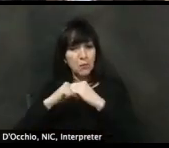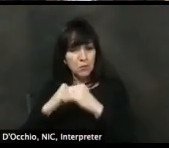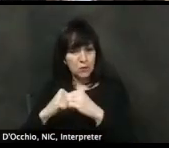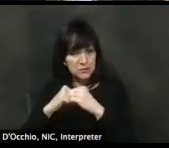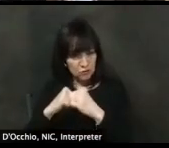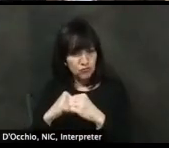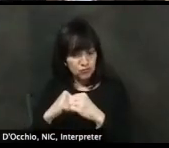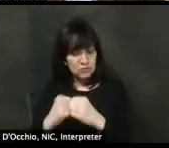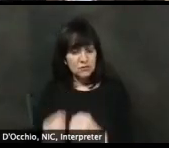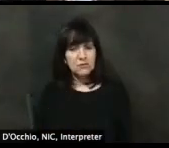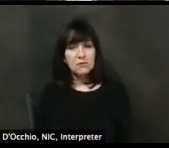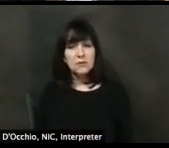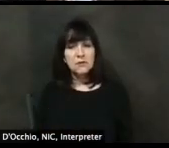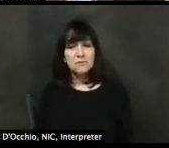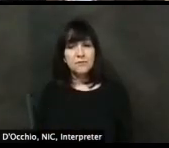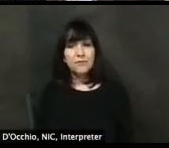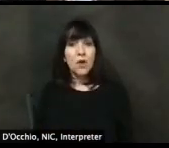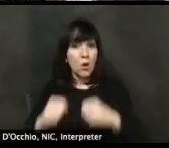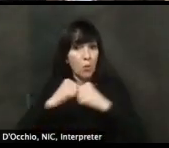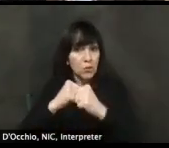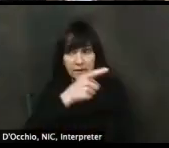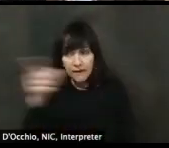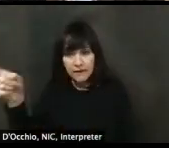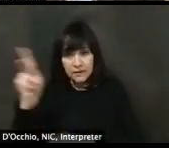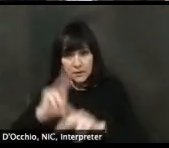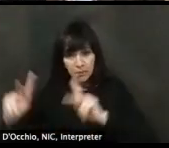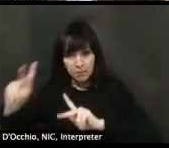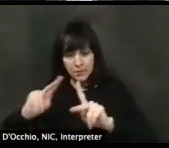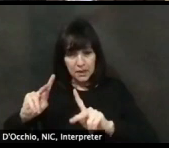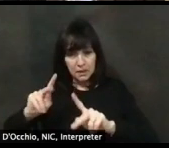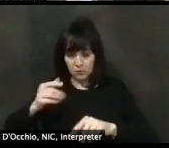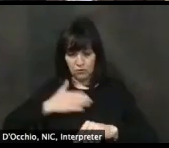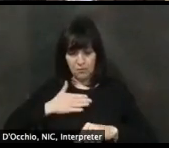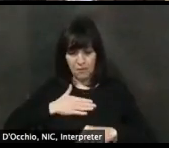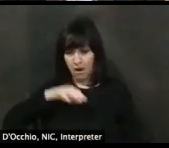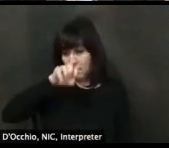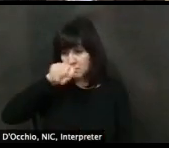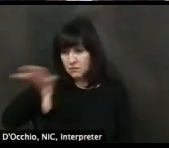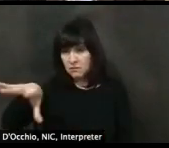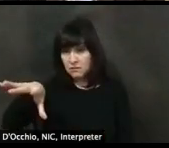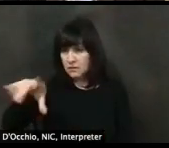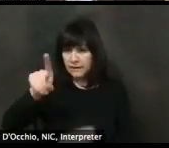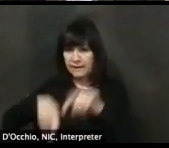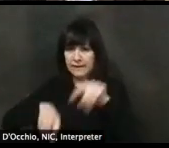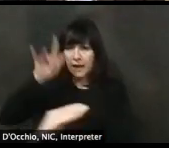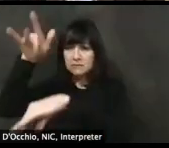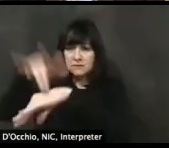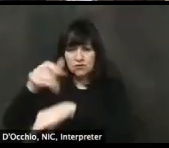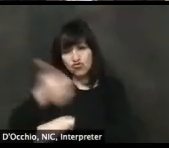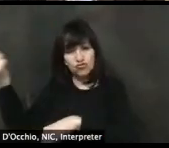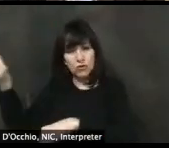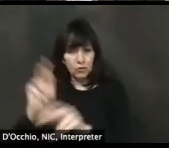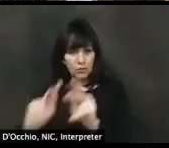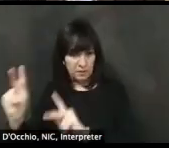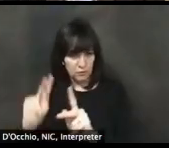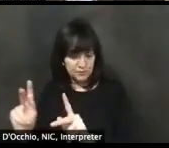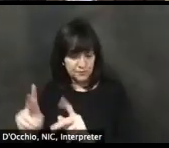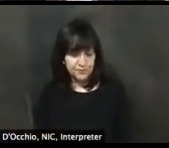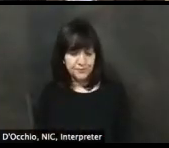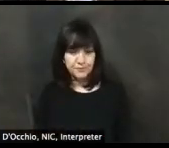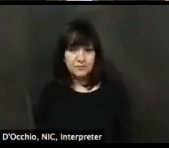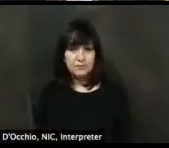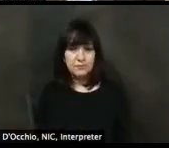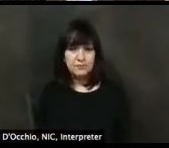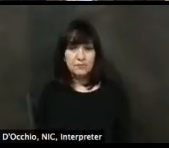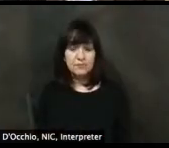good deed, right. To prevent us from spreading infection to other people. And to answer the second part of that